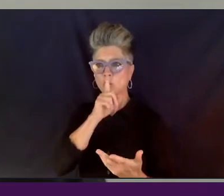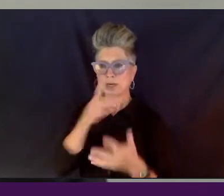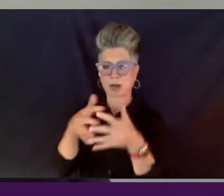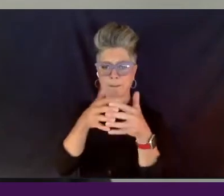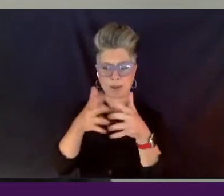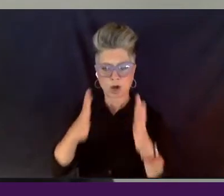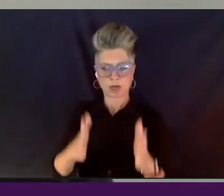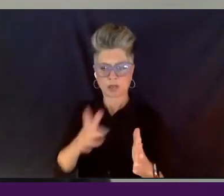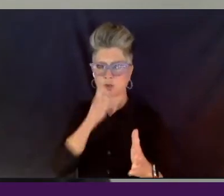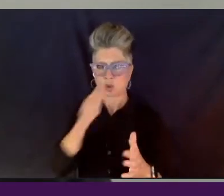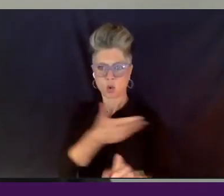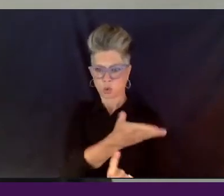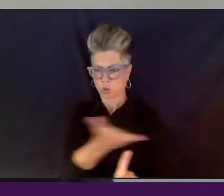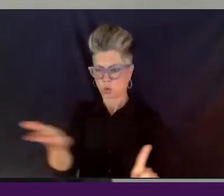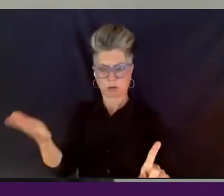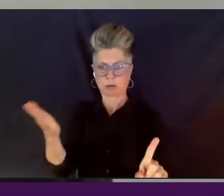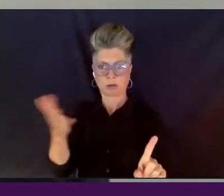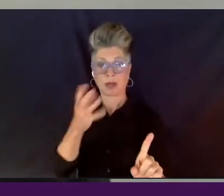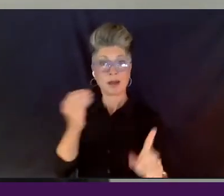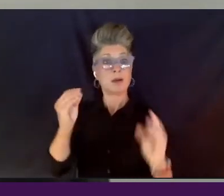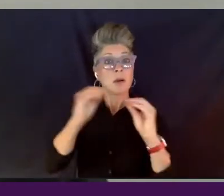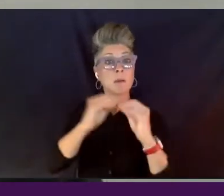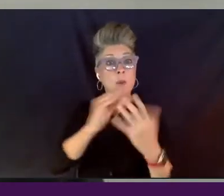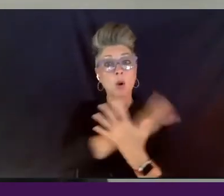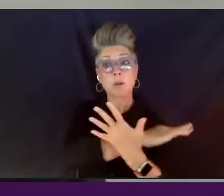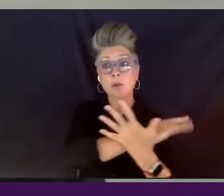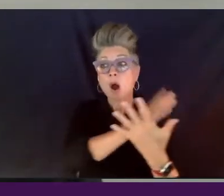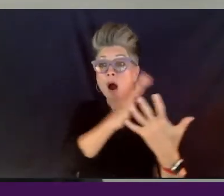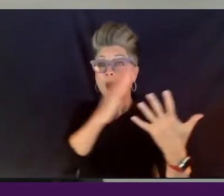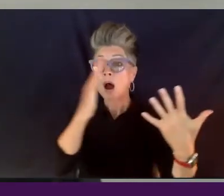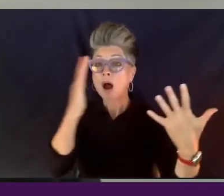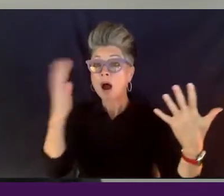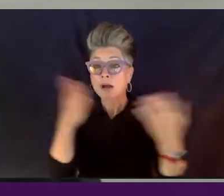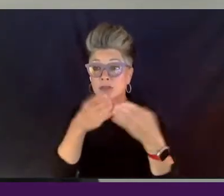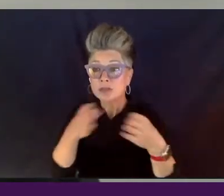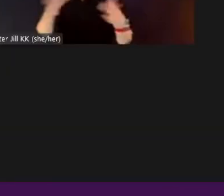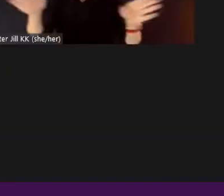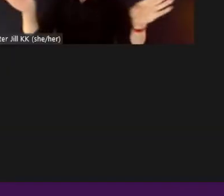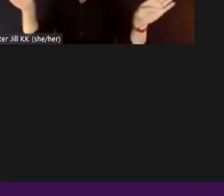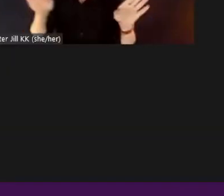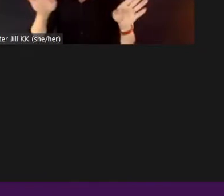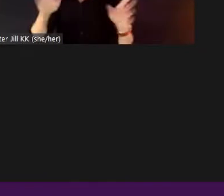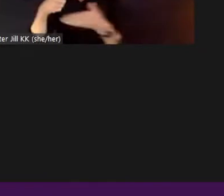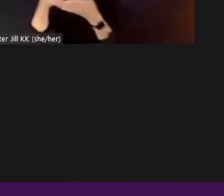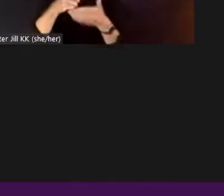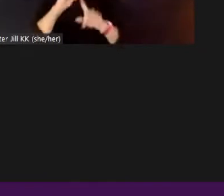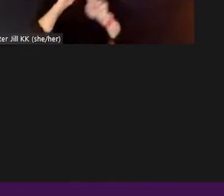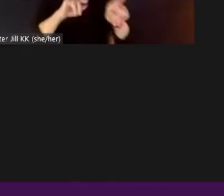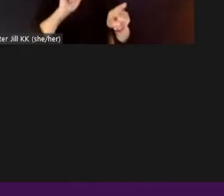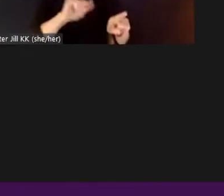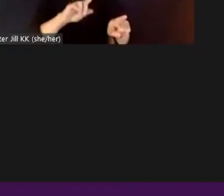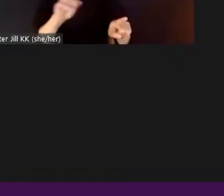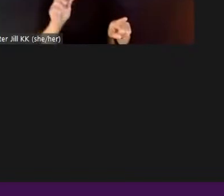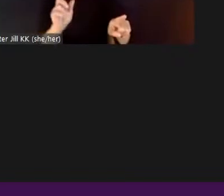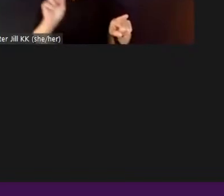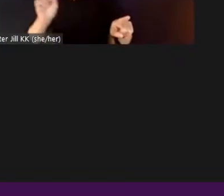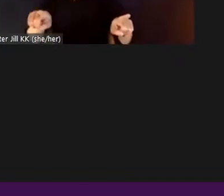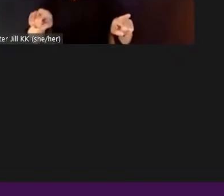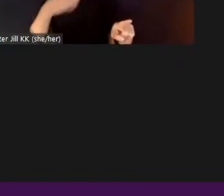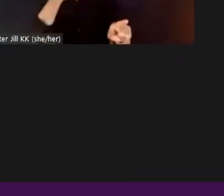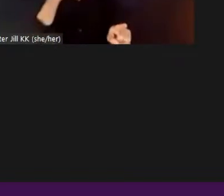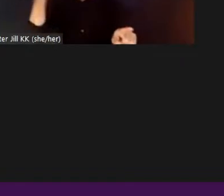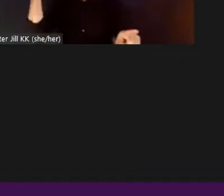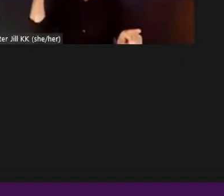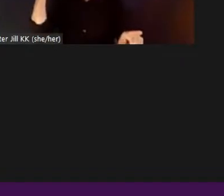broader the scope of filmmakers that can help answer that question, the better. Great. Thank you, Michael. You're absolutely